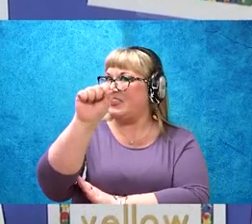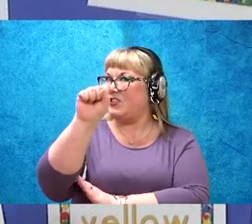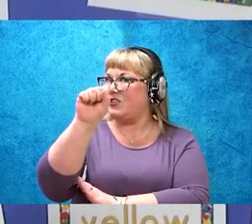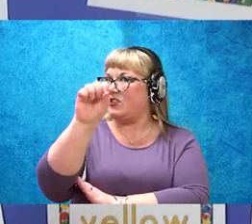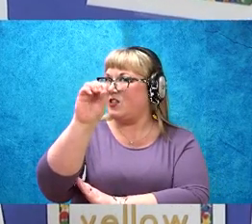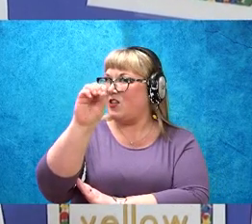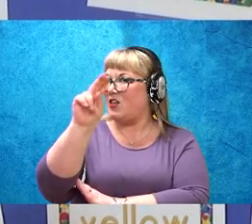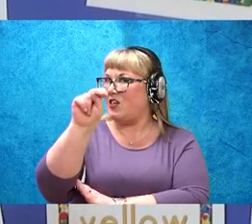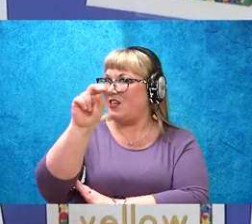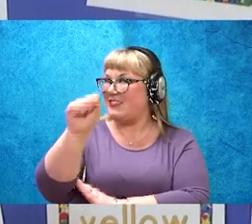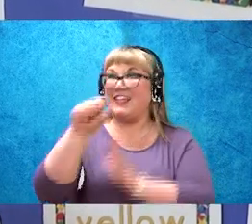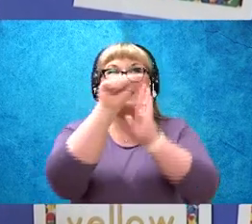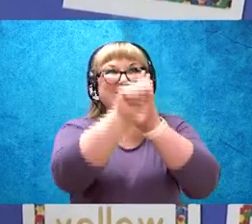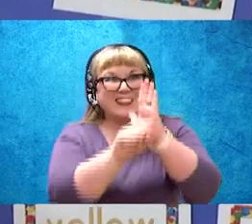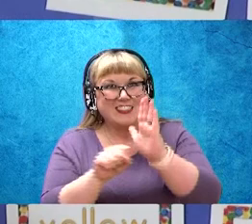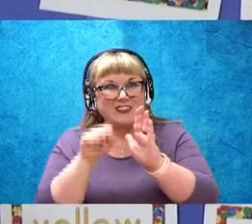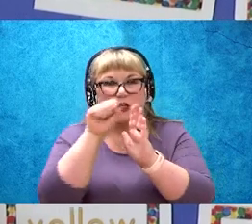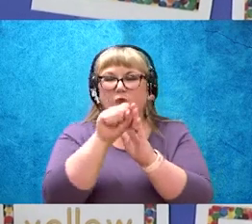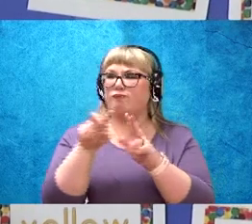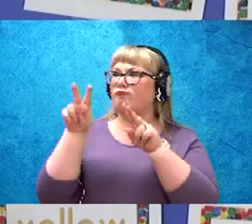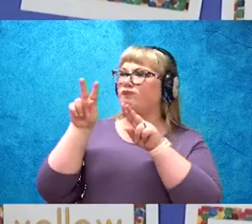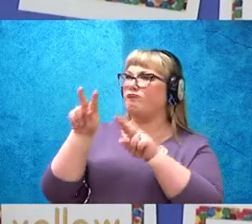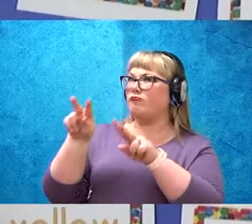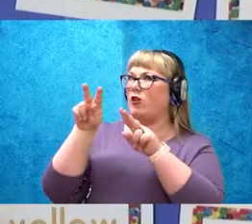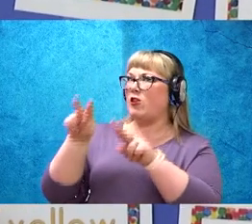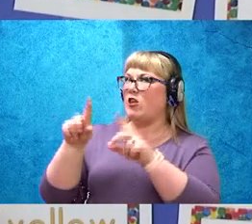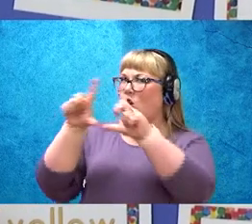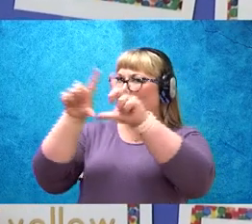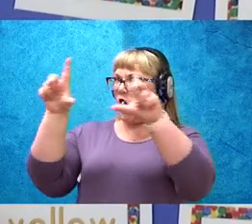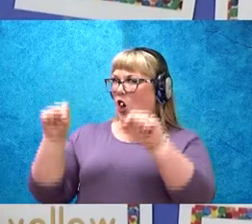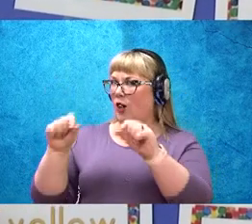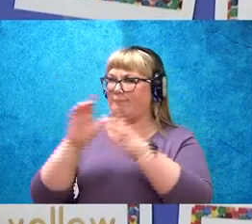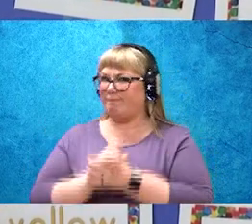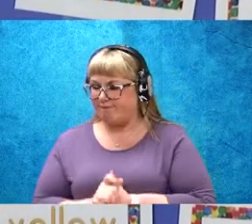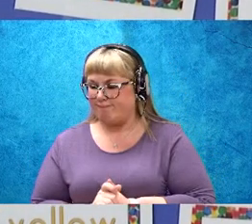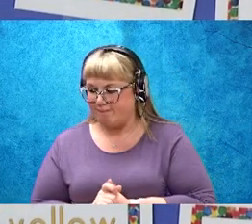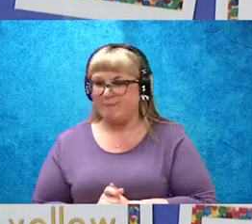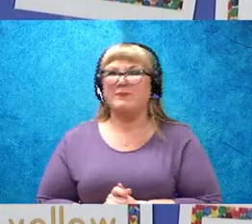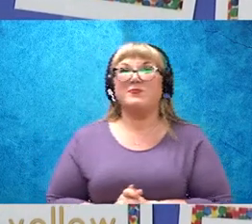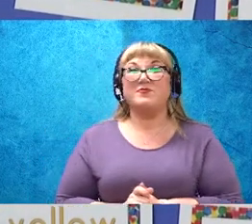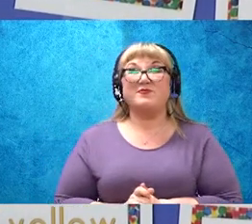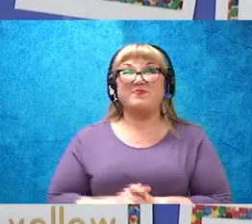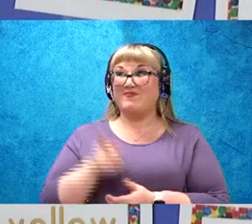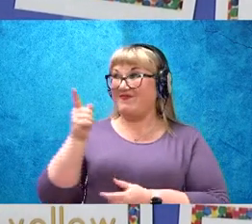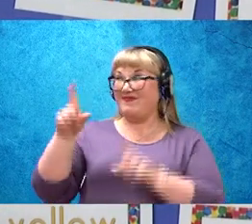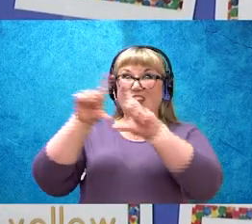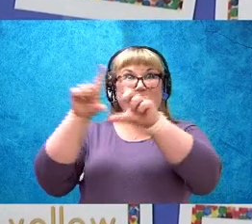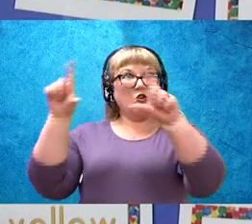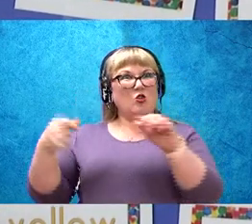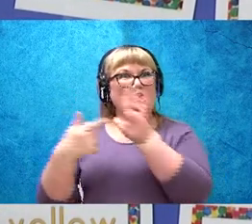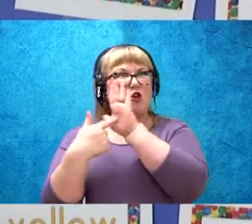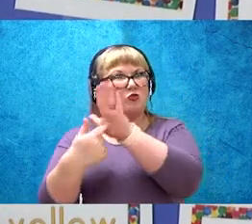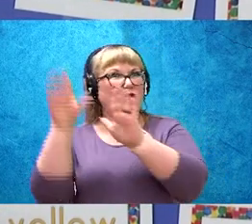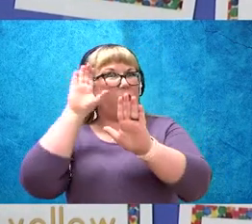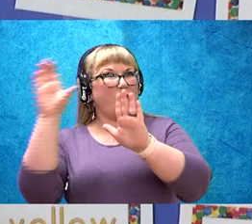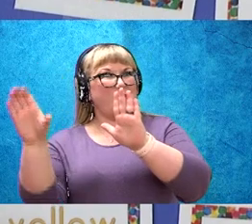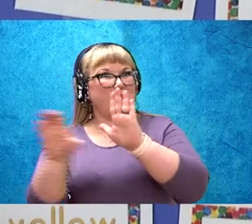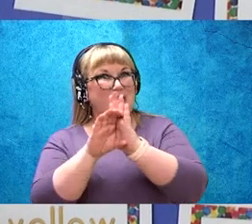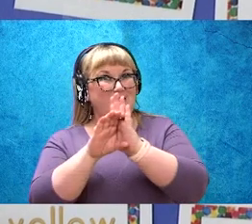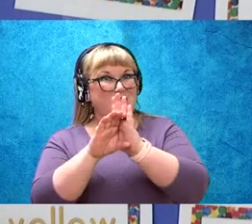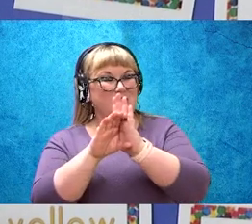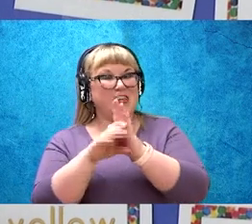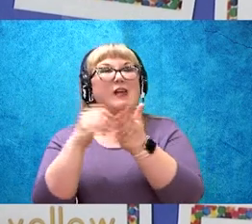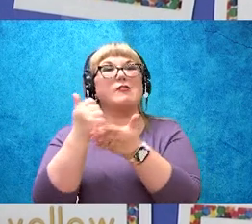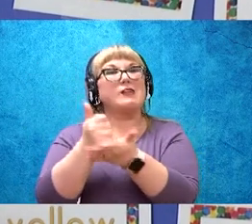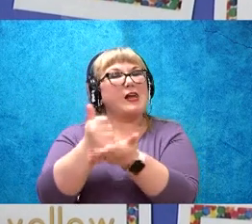let's take a look at our concept cards. These are cards that show pictures that